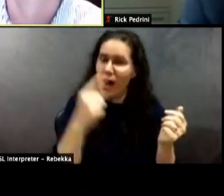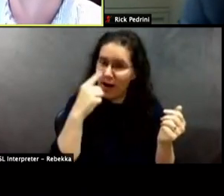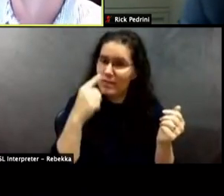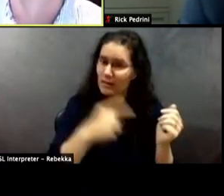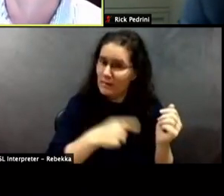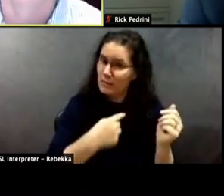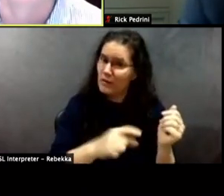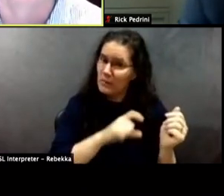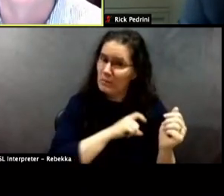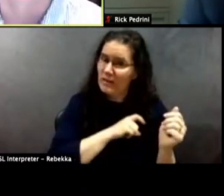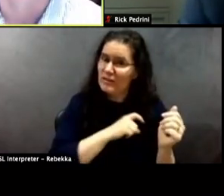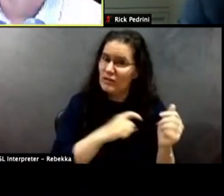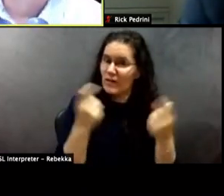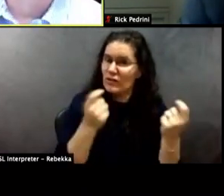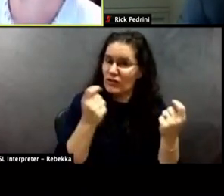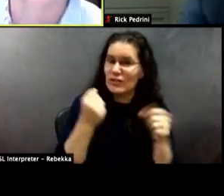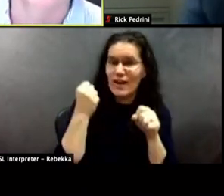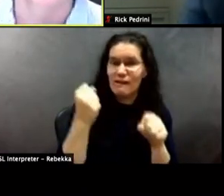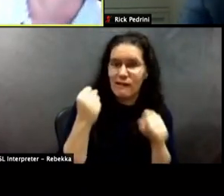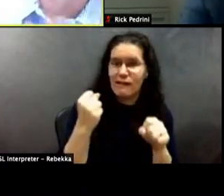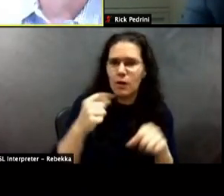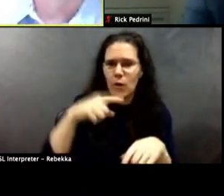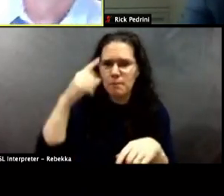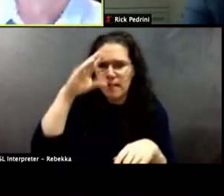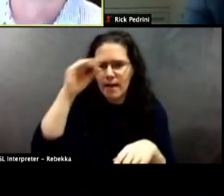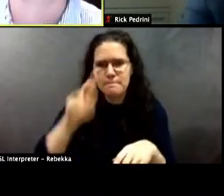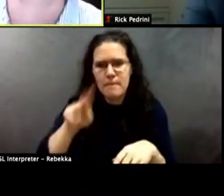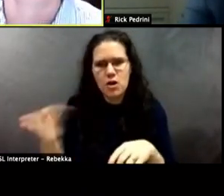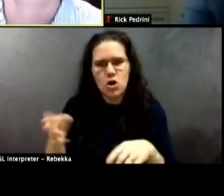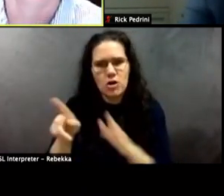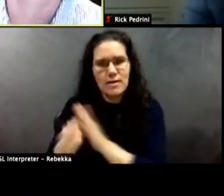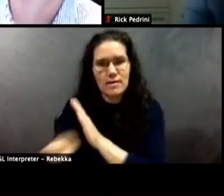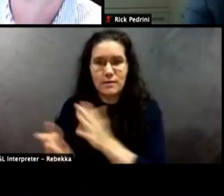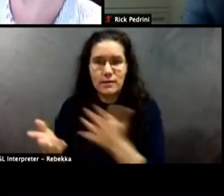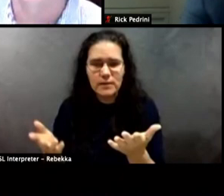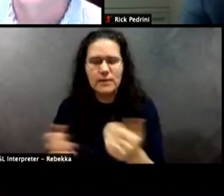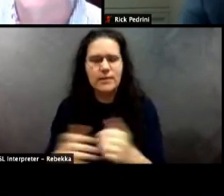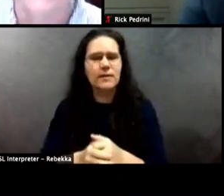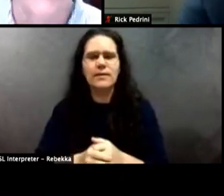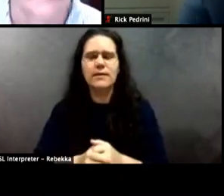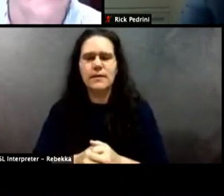of, uh, black people, black men. Thank you, Susan. Lieutenant.